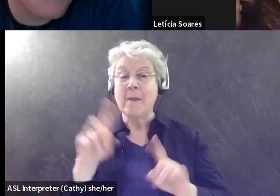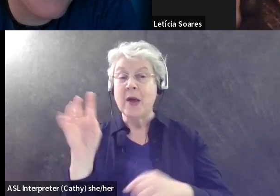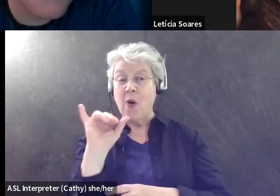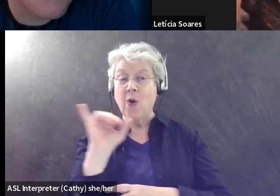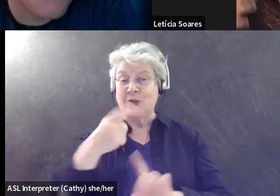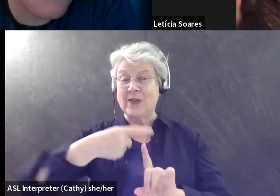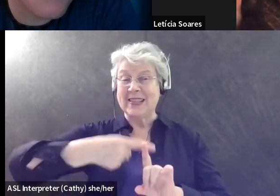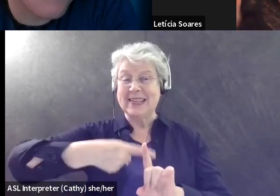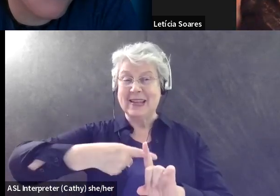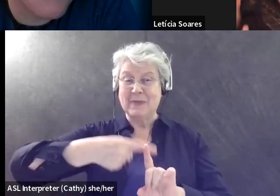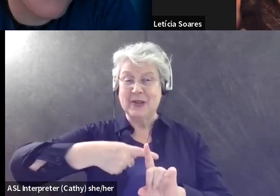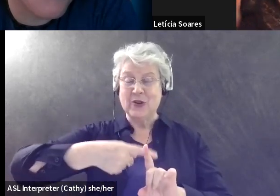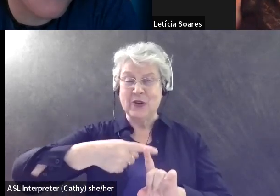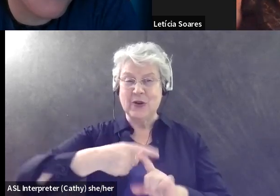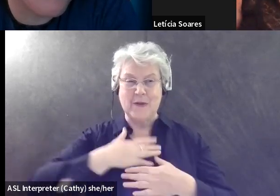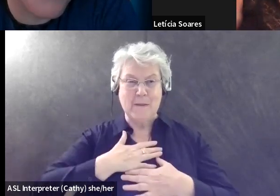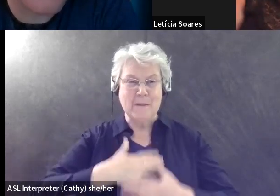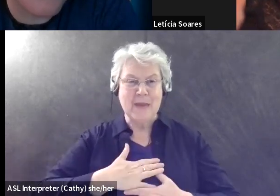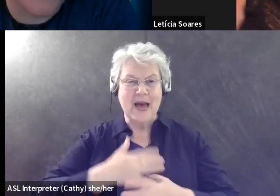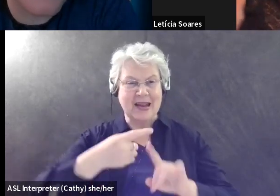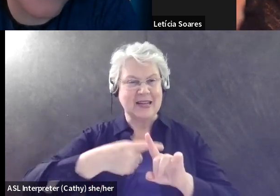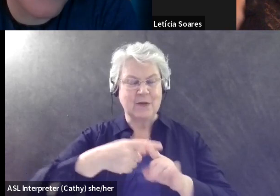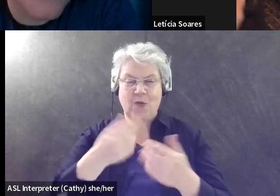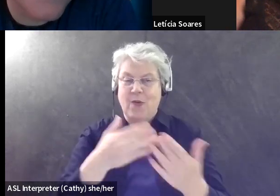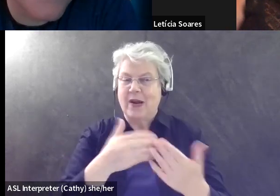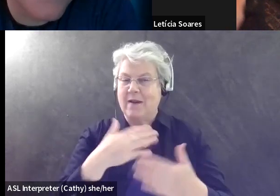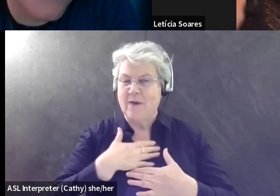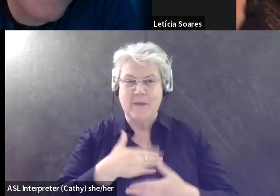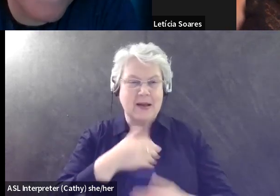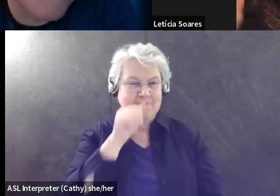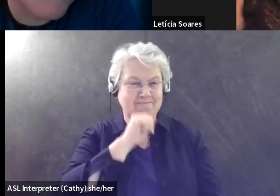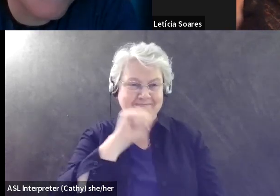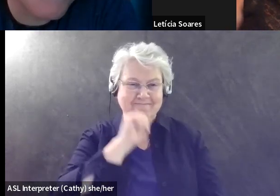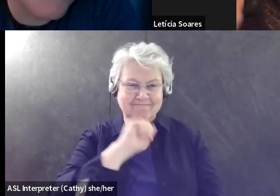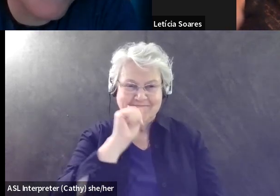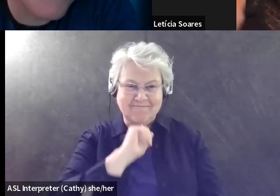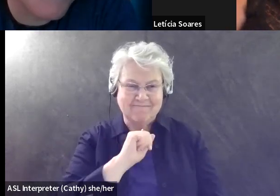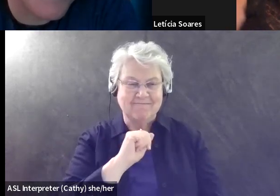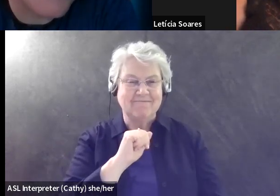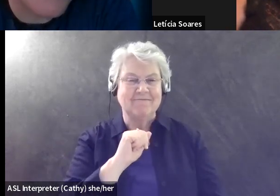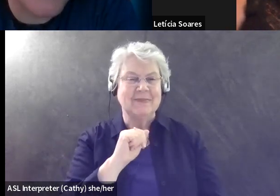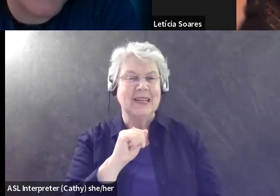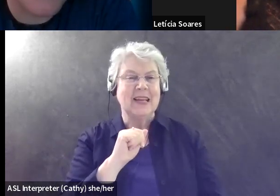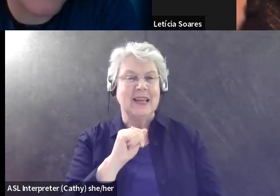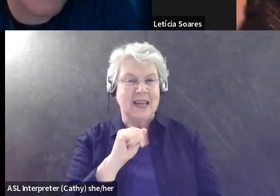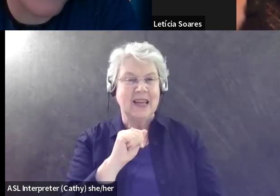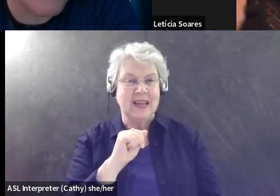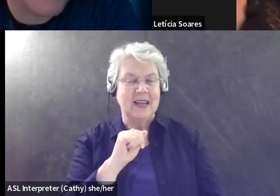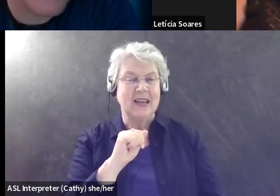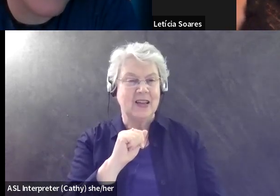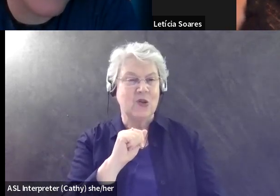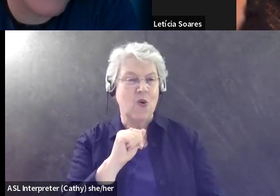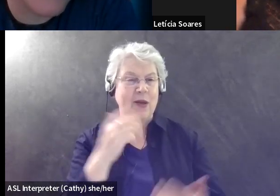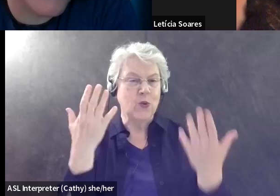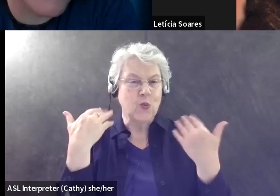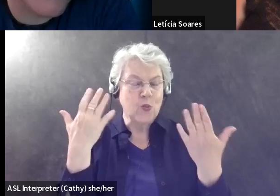as it is with my body, tolerates, uh, uh, better in, in the climate that